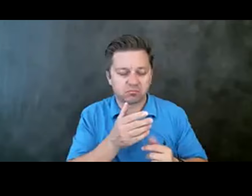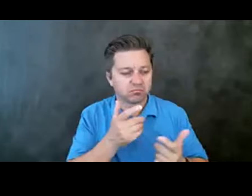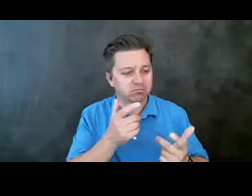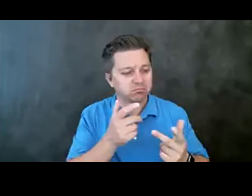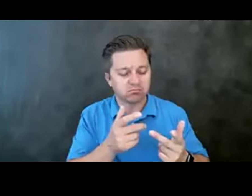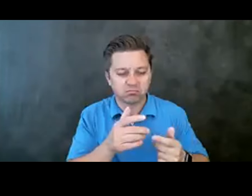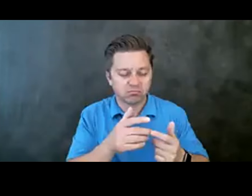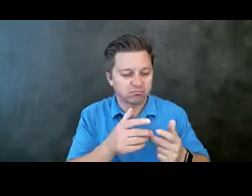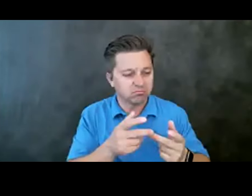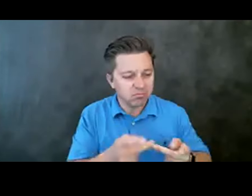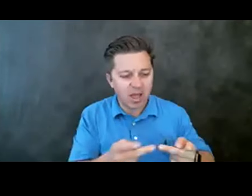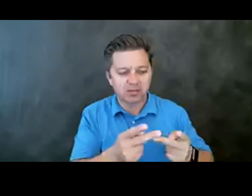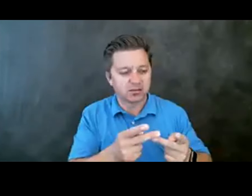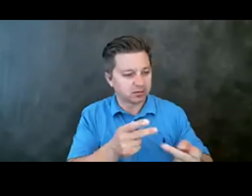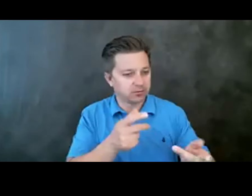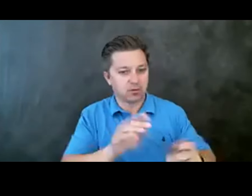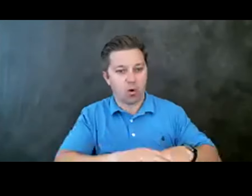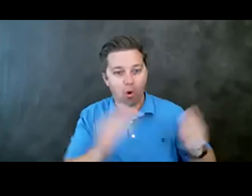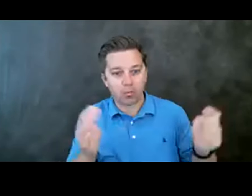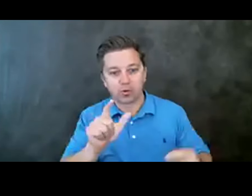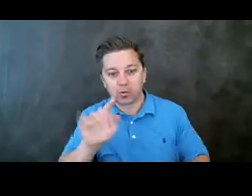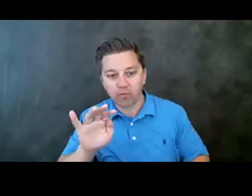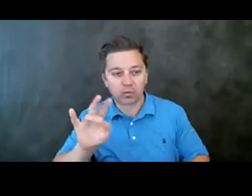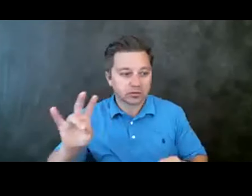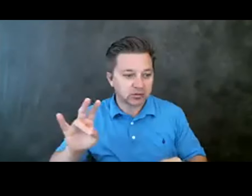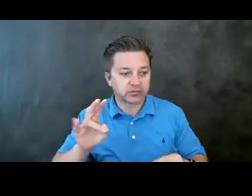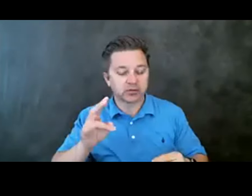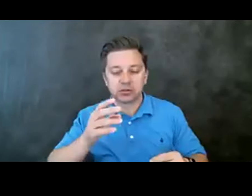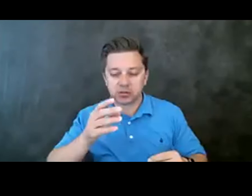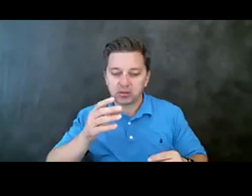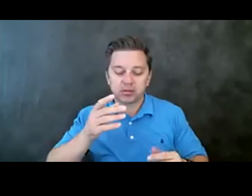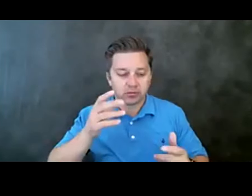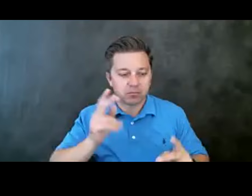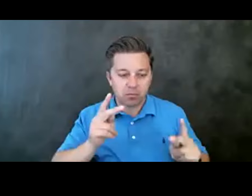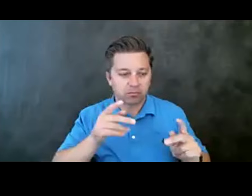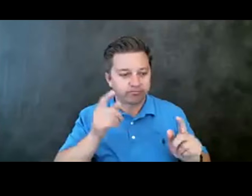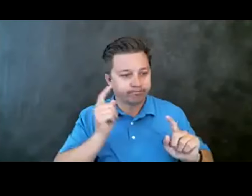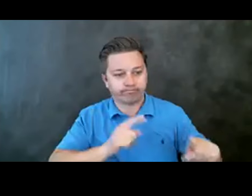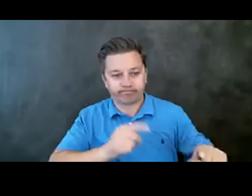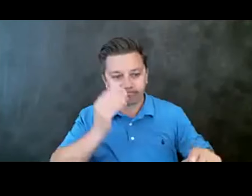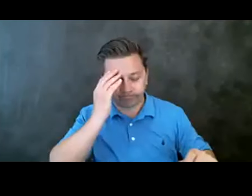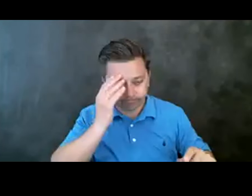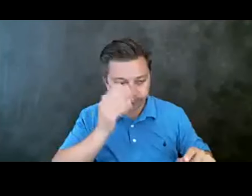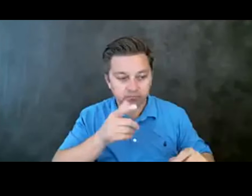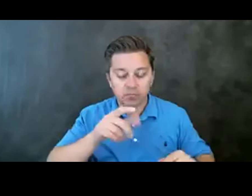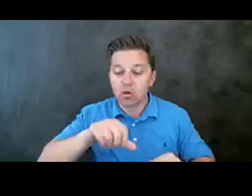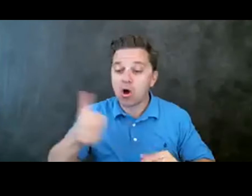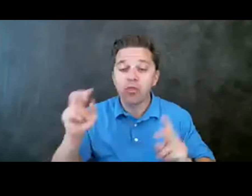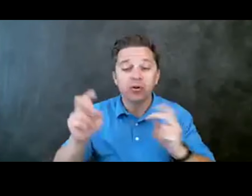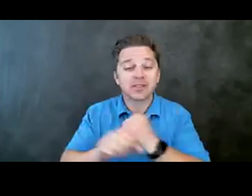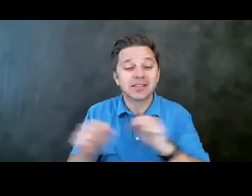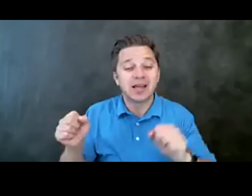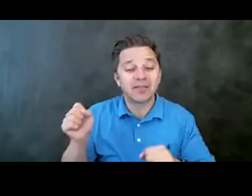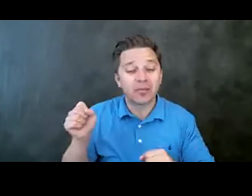you know, 24 seven are, you know, there are a lot of the other safe disposal efforts are often kind of one day